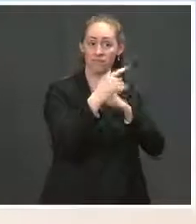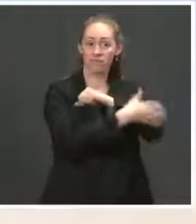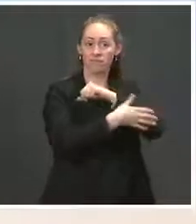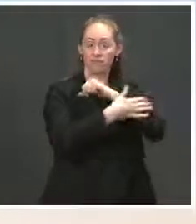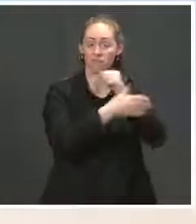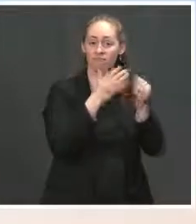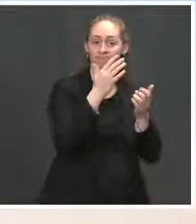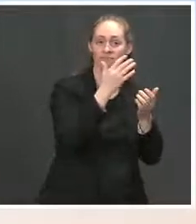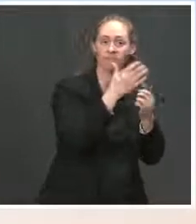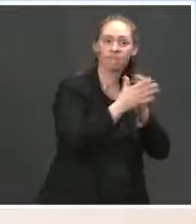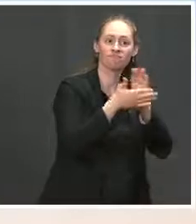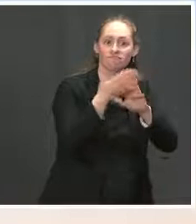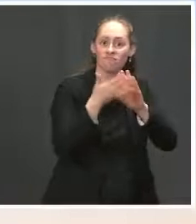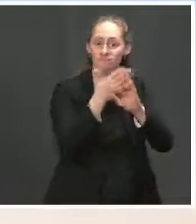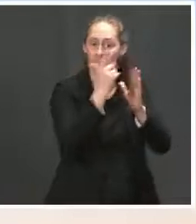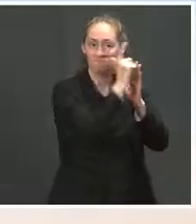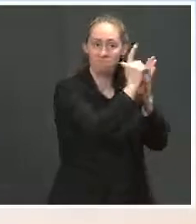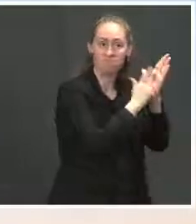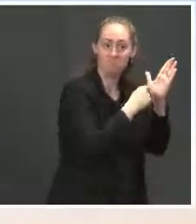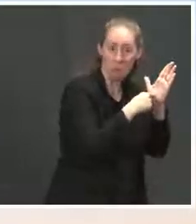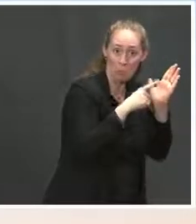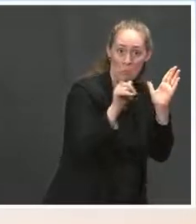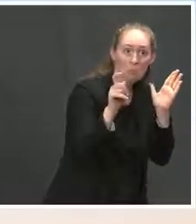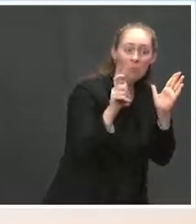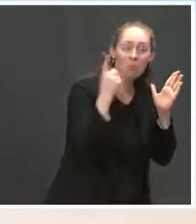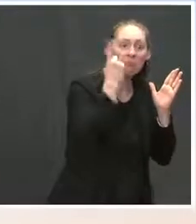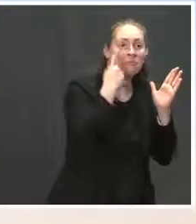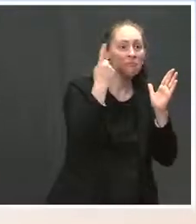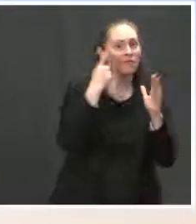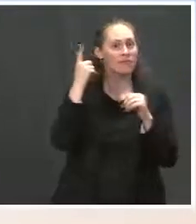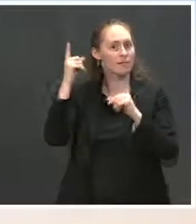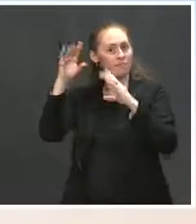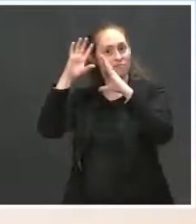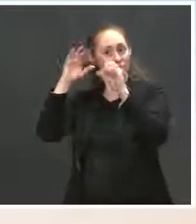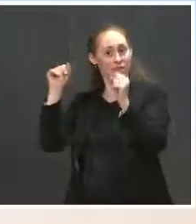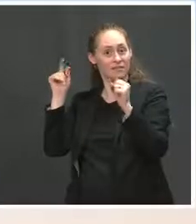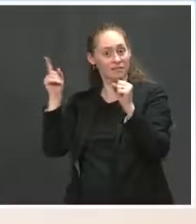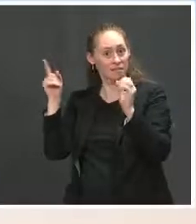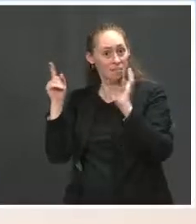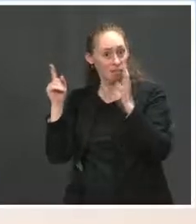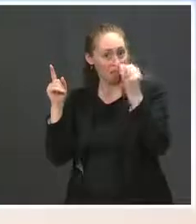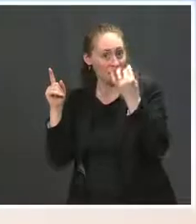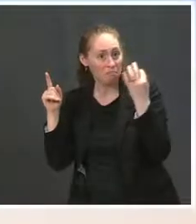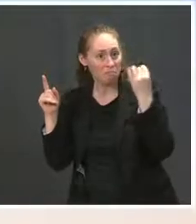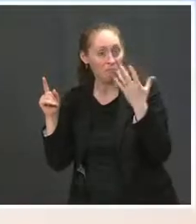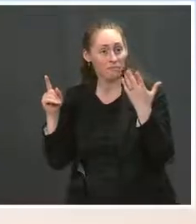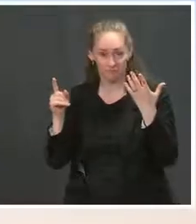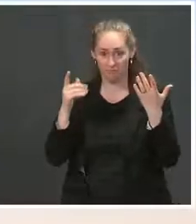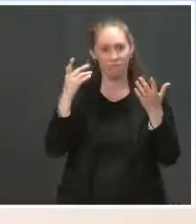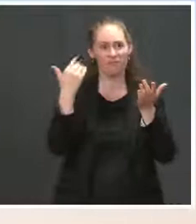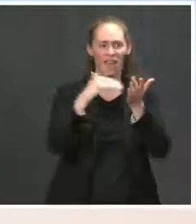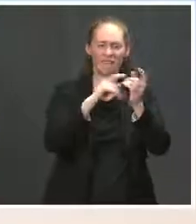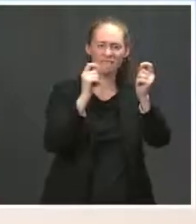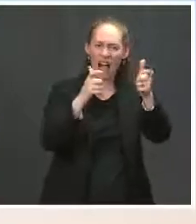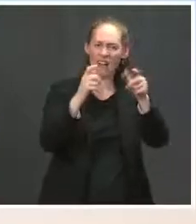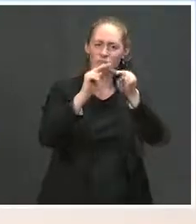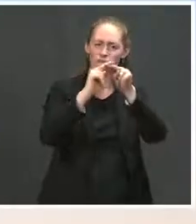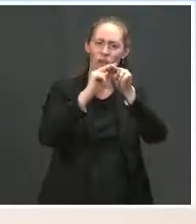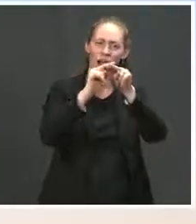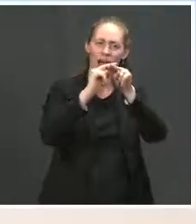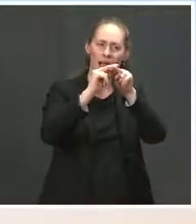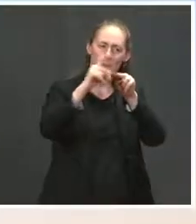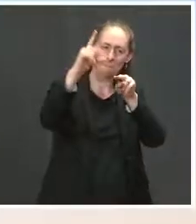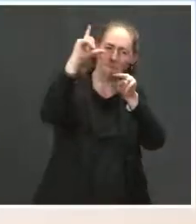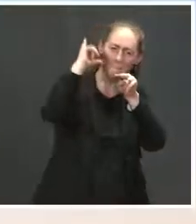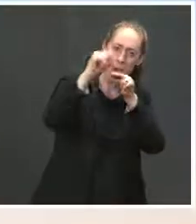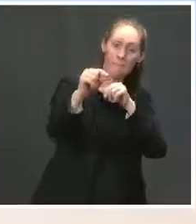he envision his infrastructure plan will spur the development of high-speed rail in the U.S.? Well, it will certainly be a part of it. And when